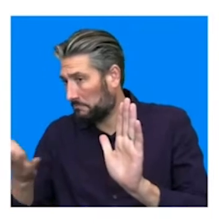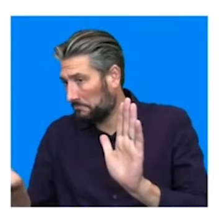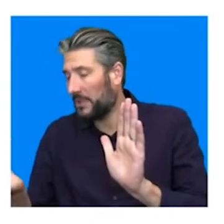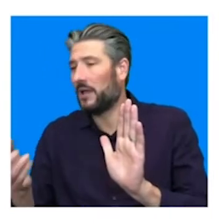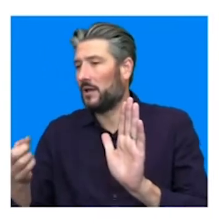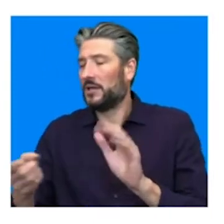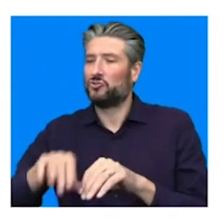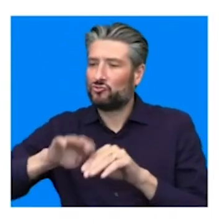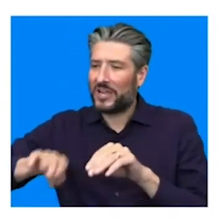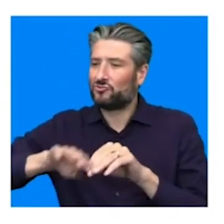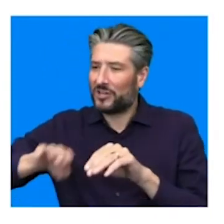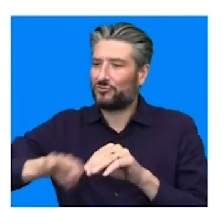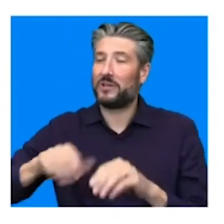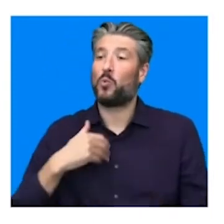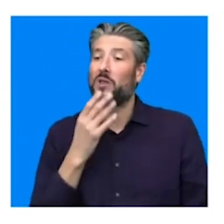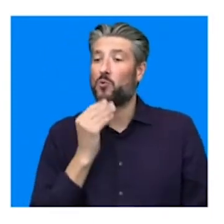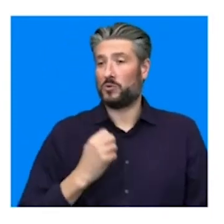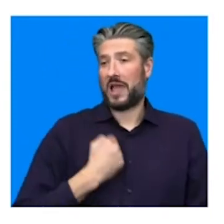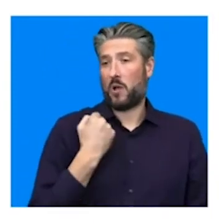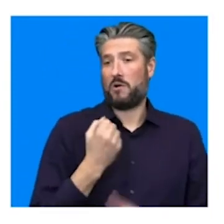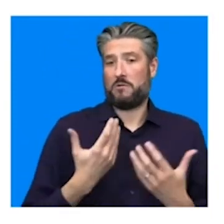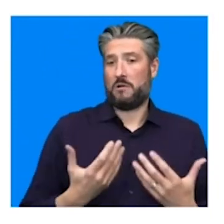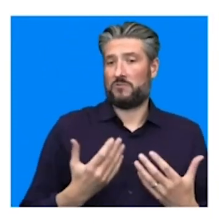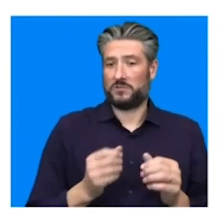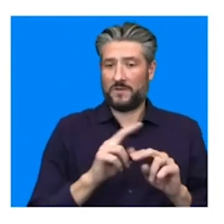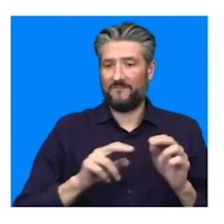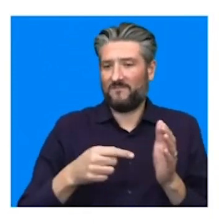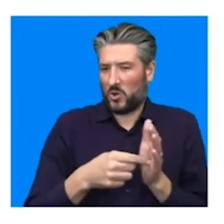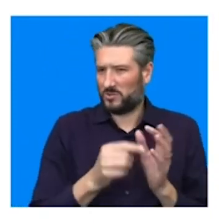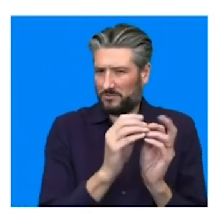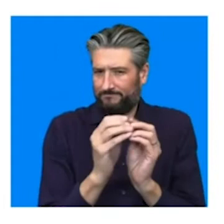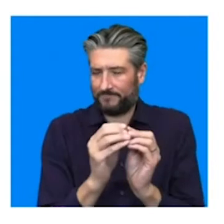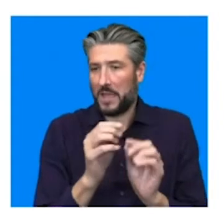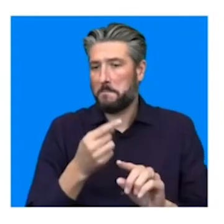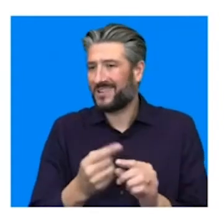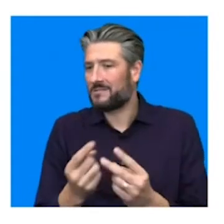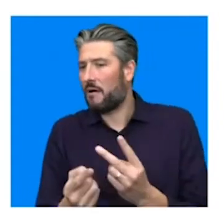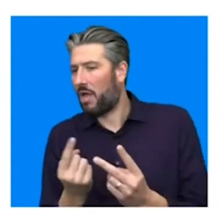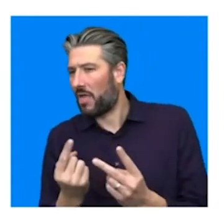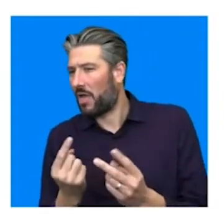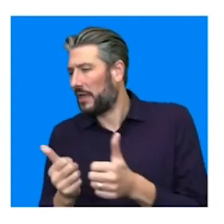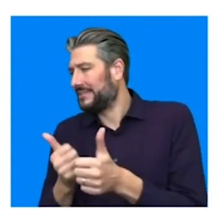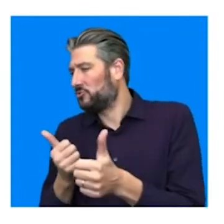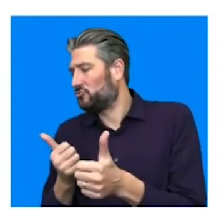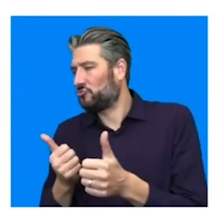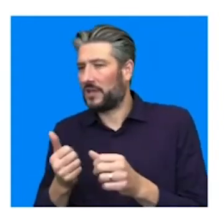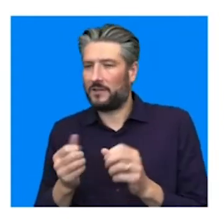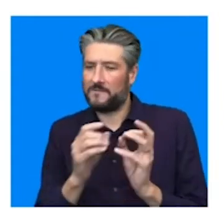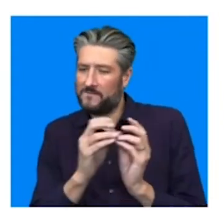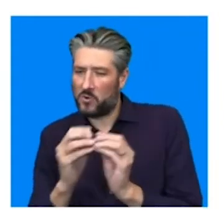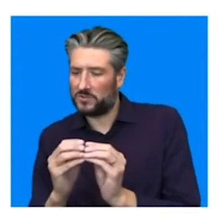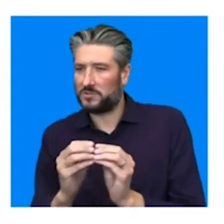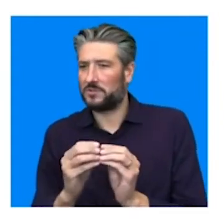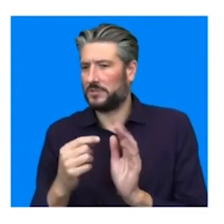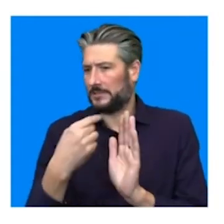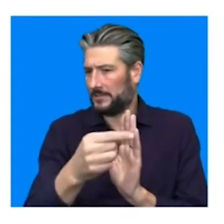incumbent fonts and some industry benchmarks as well and saying, this has to be, you know, it has to perform